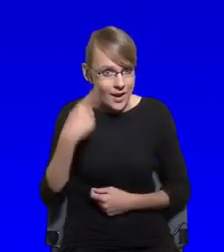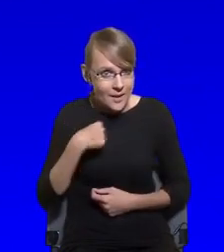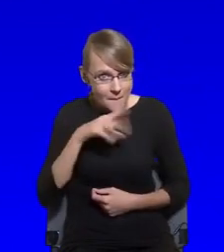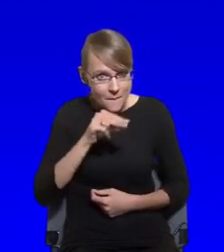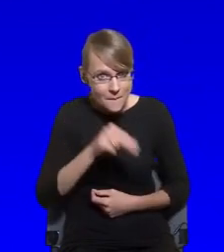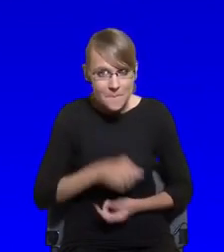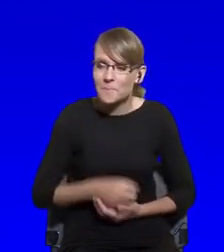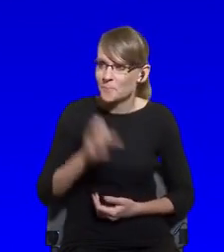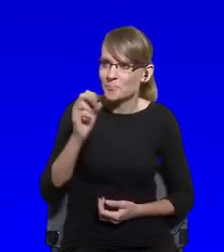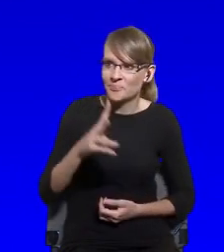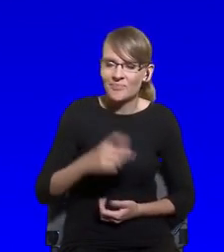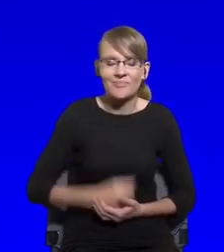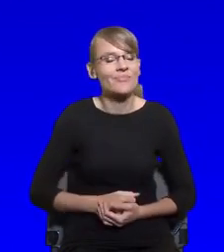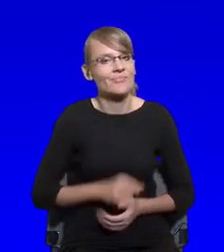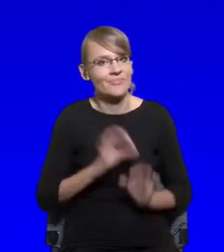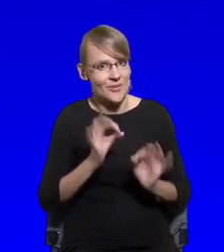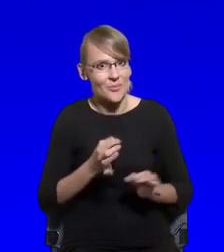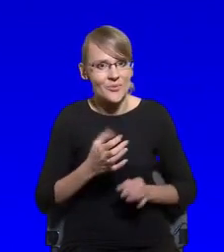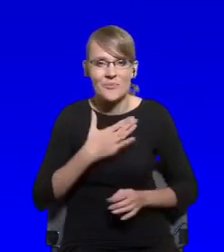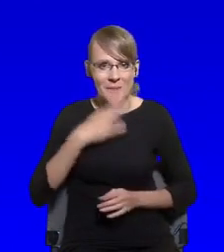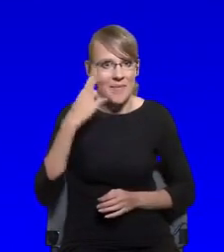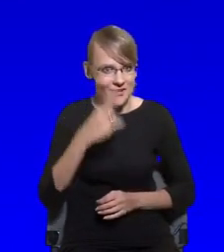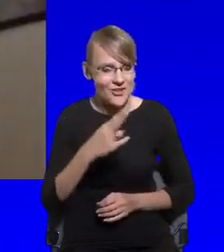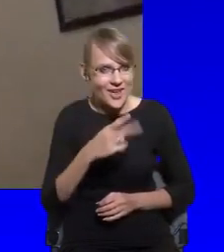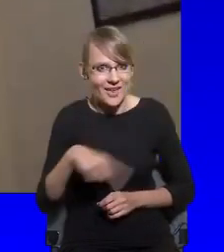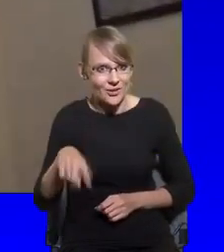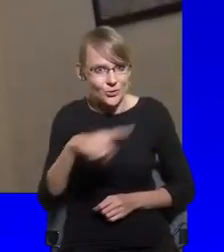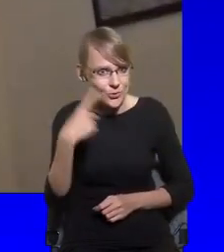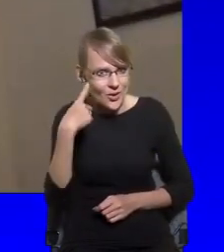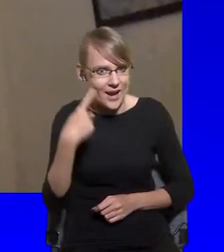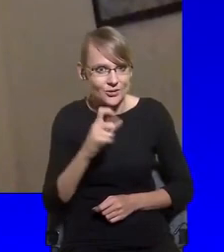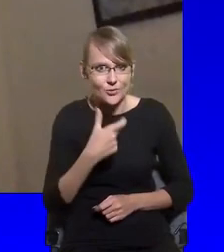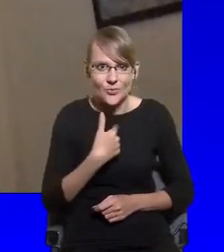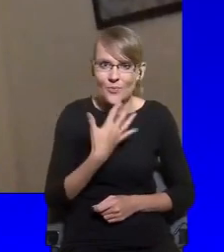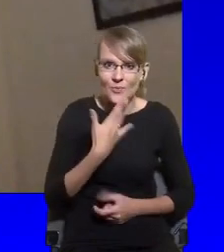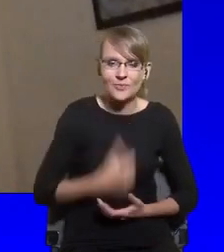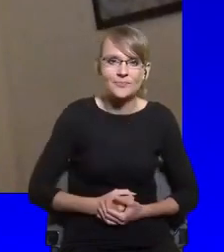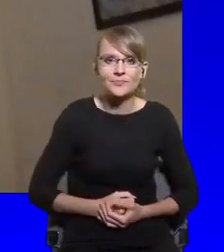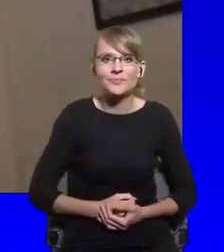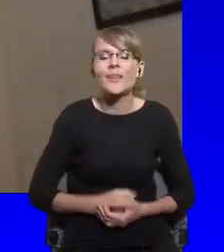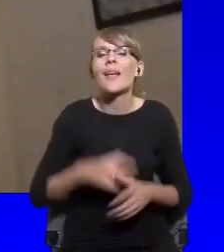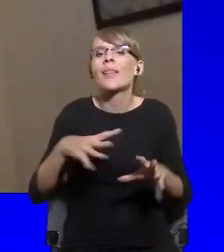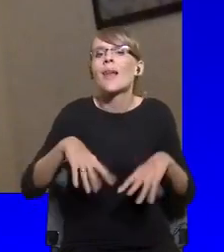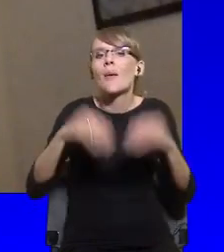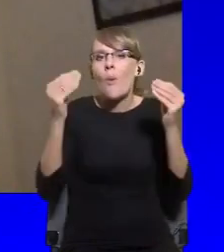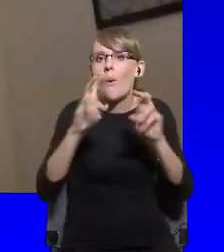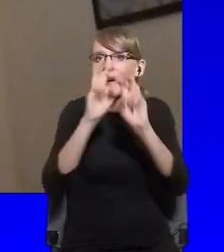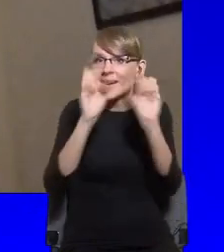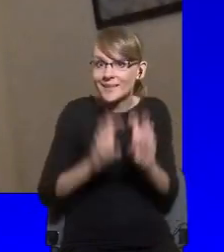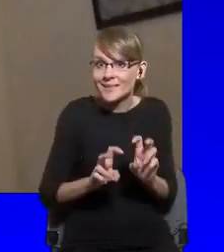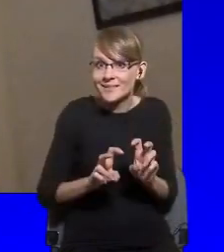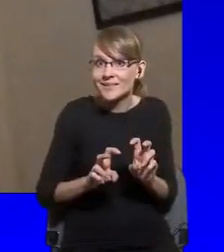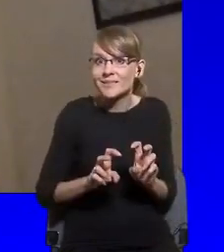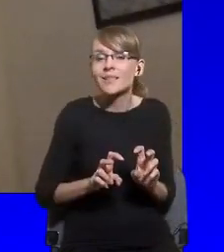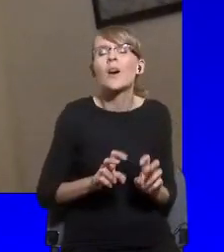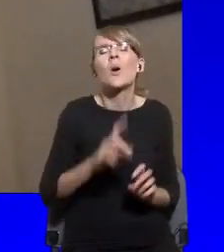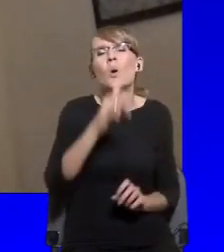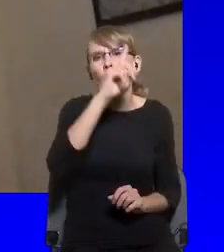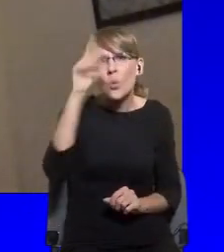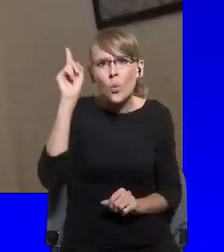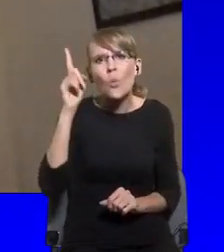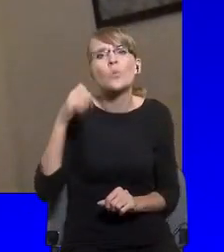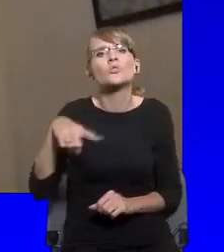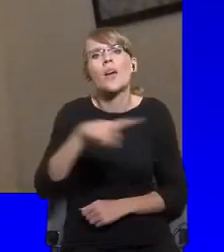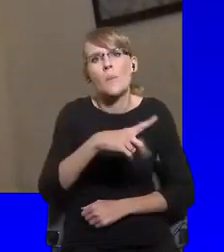everybody can. No, I think that at the beginning of the crisis, people argued that this was maybe a